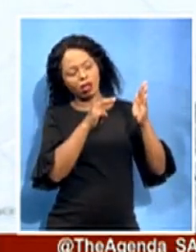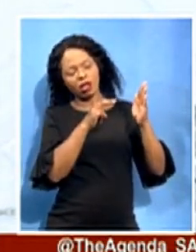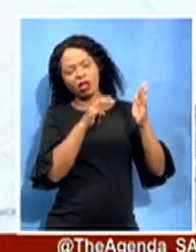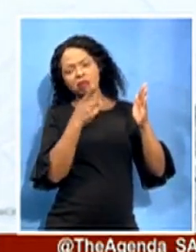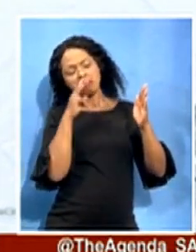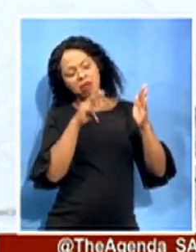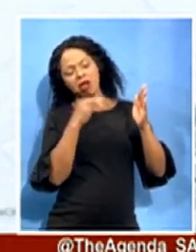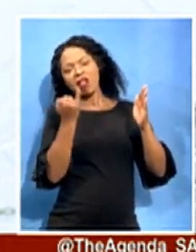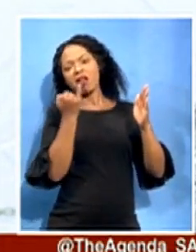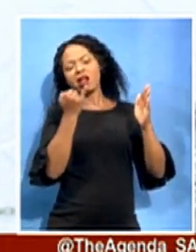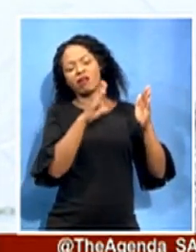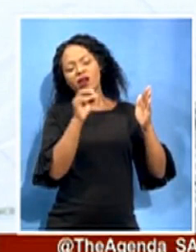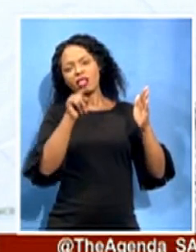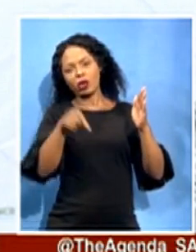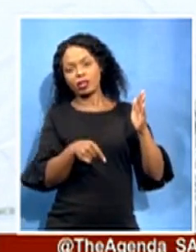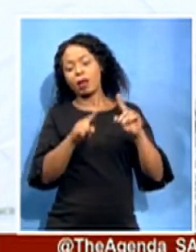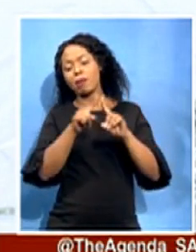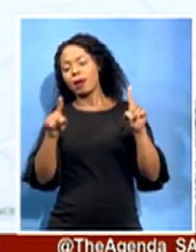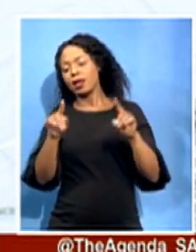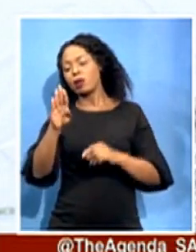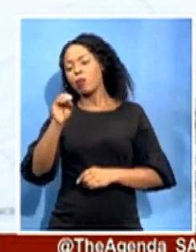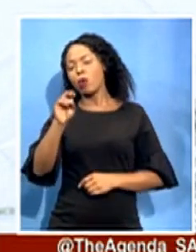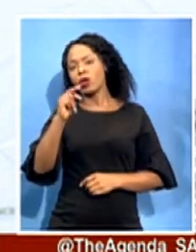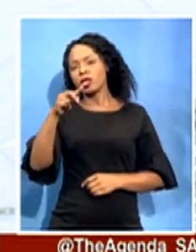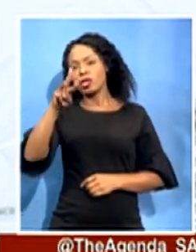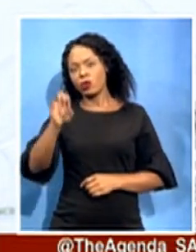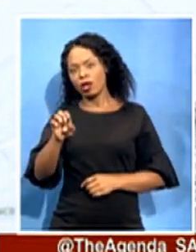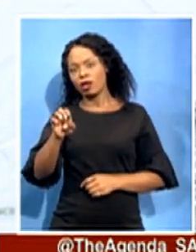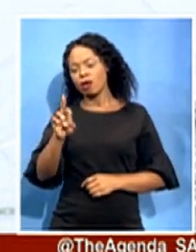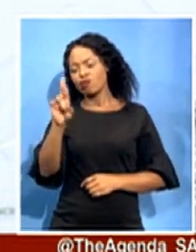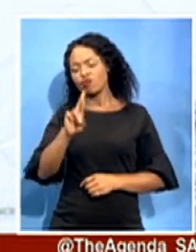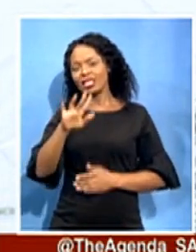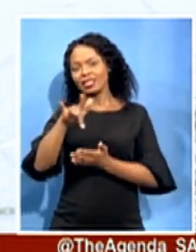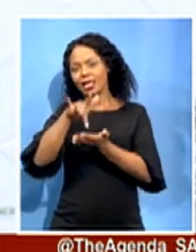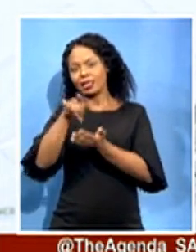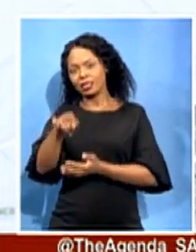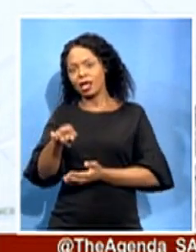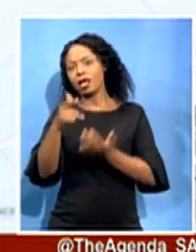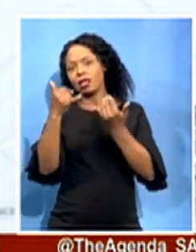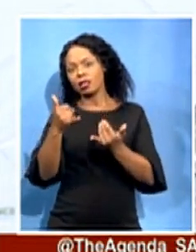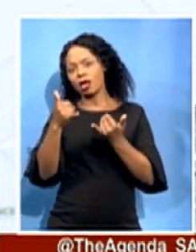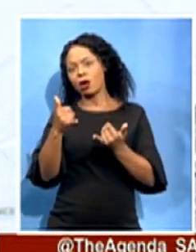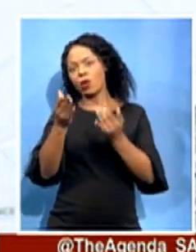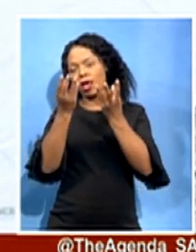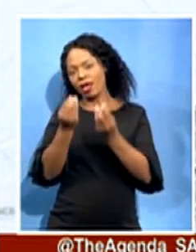Rehabilitation Center quoted for the total amount of $1,260,000.